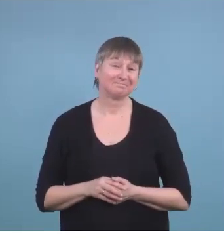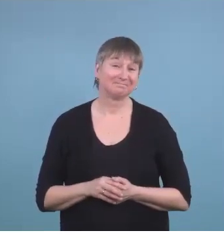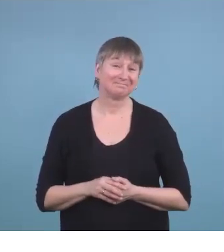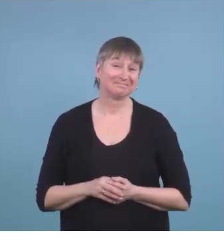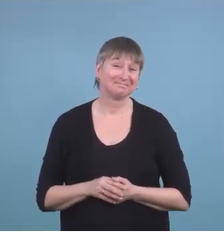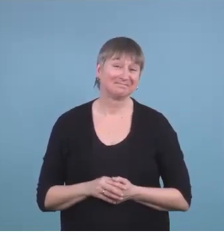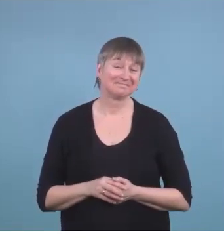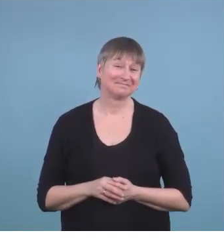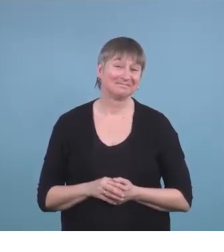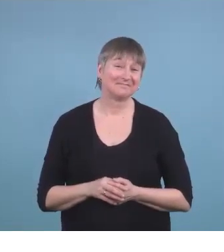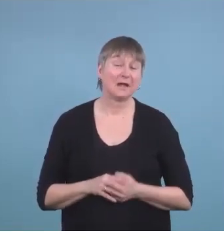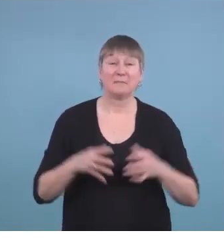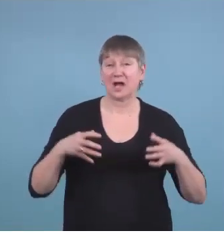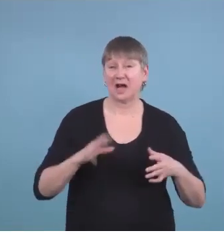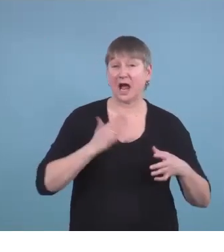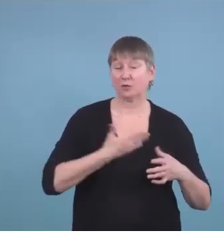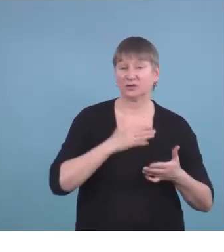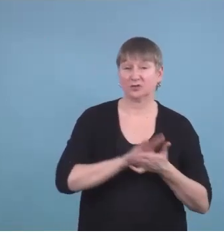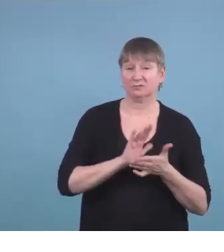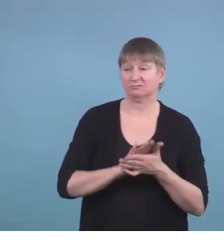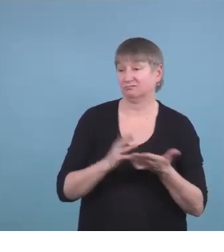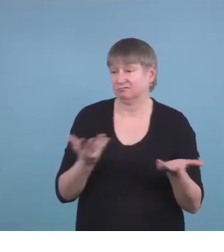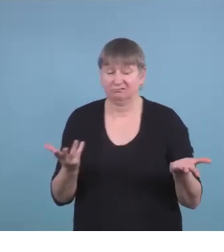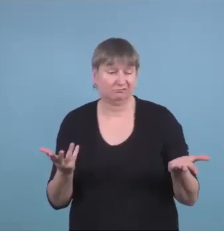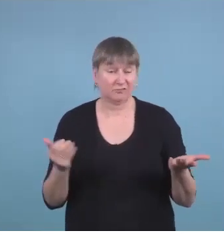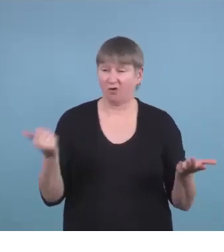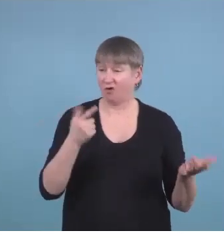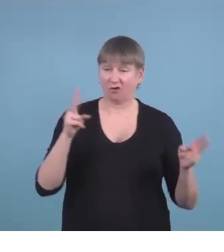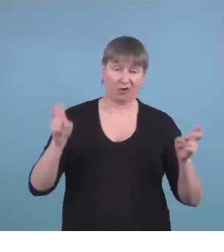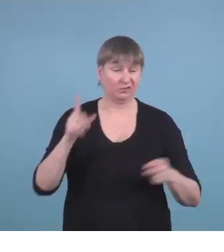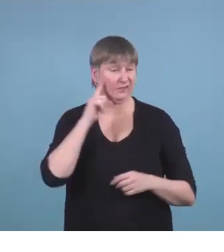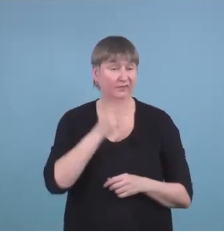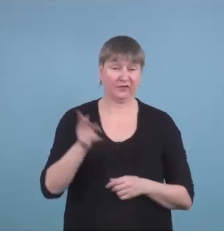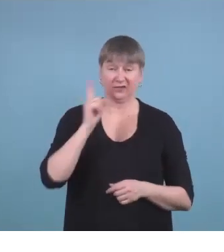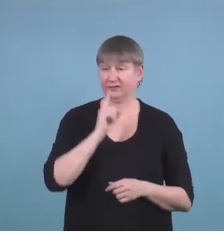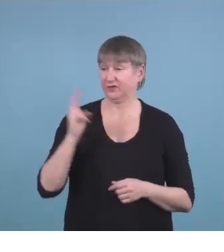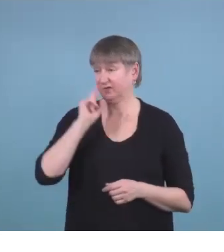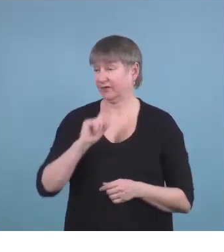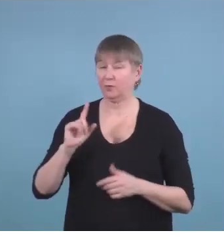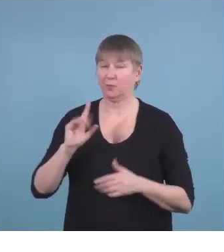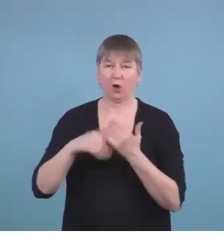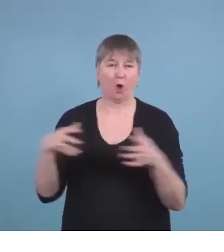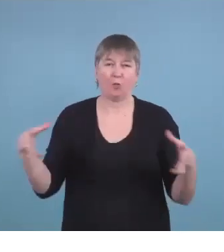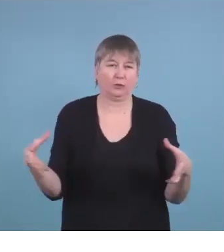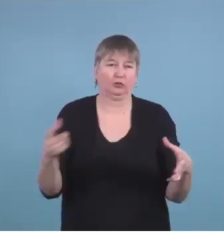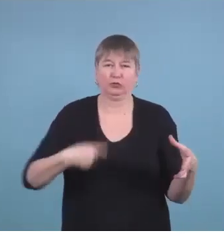Whereas in this school everybody's deaf and hard of hearing and we just we are all one and we're all on a spectrum